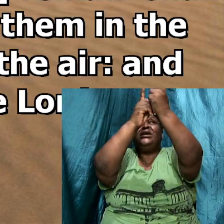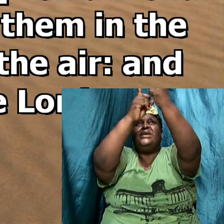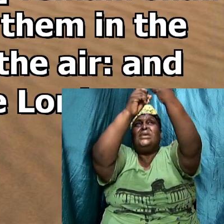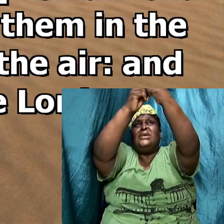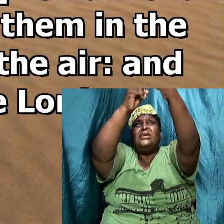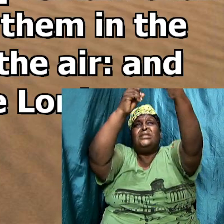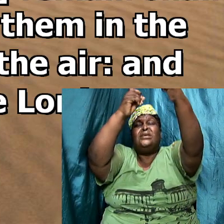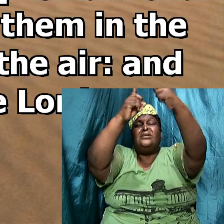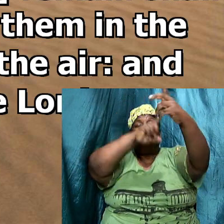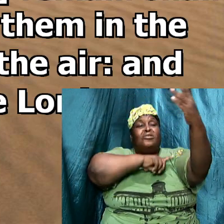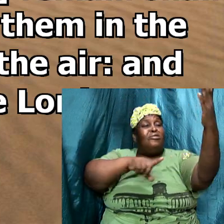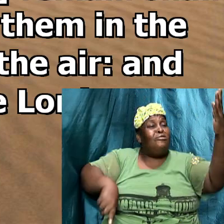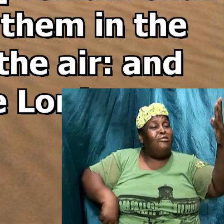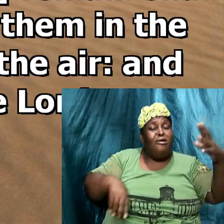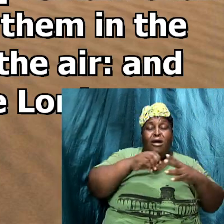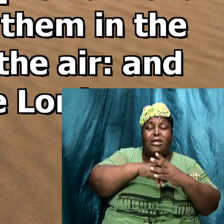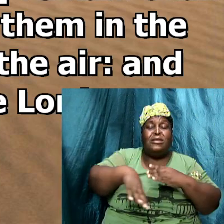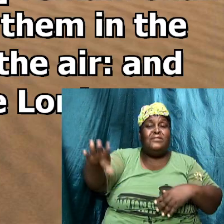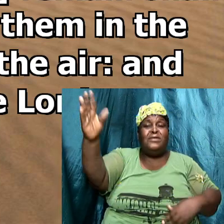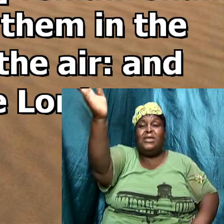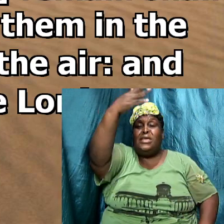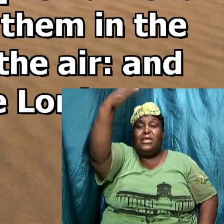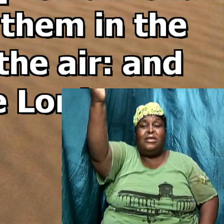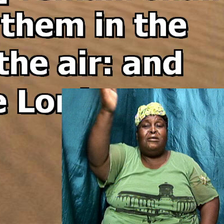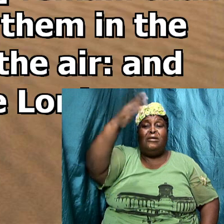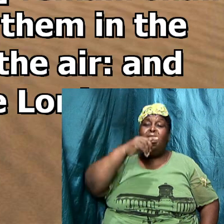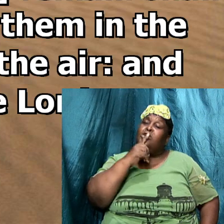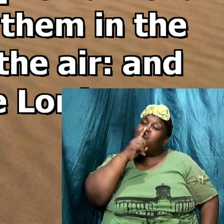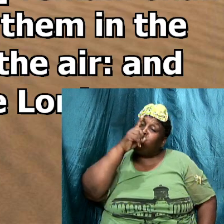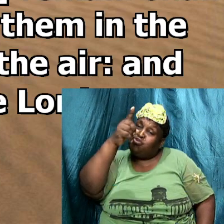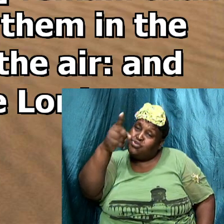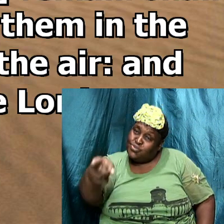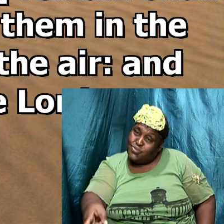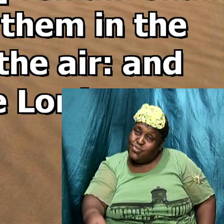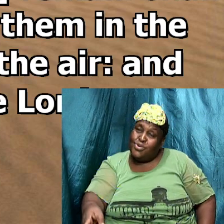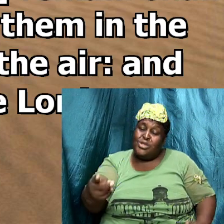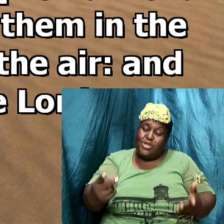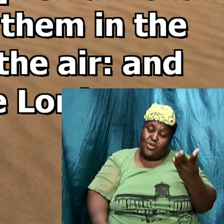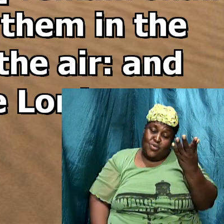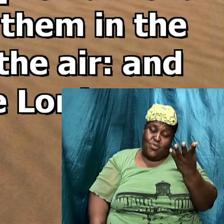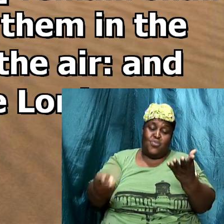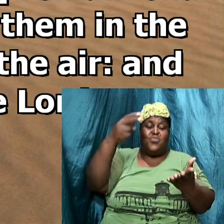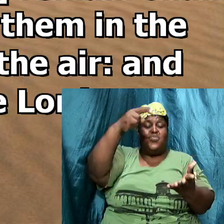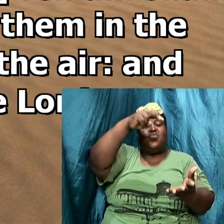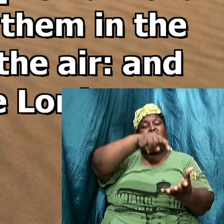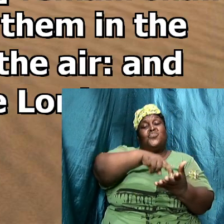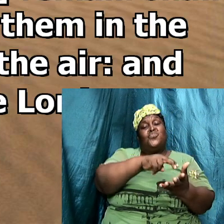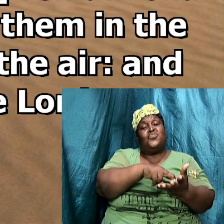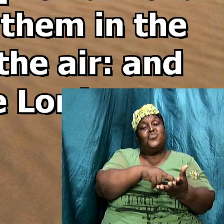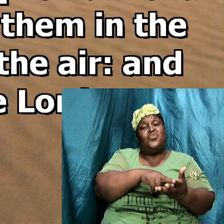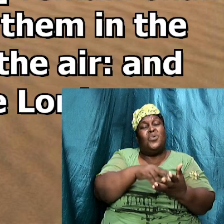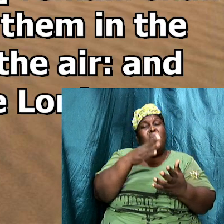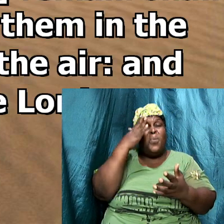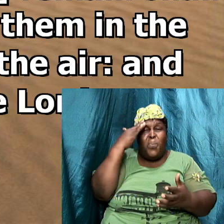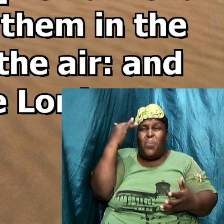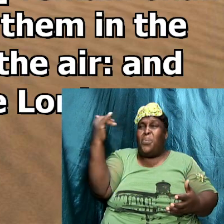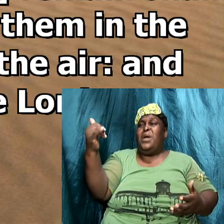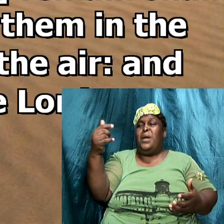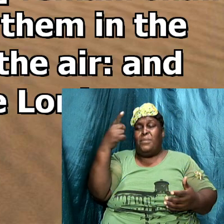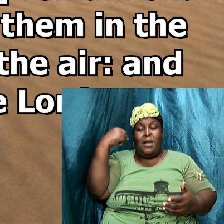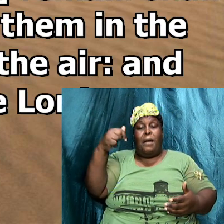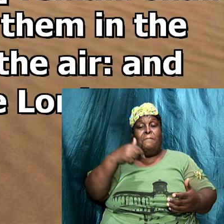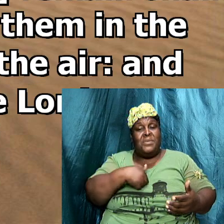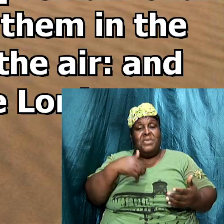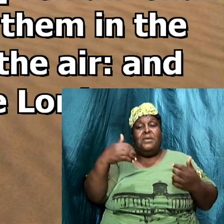year no I said that I'm sure a while ago that I that the resurrection is real why because I have the Holy